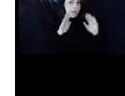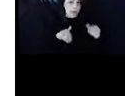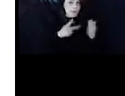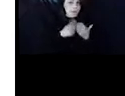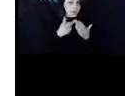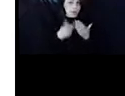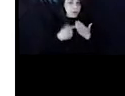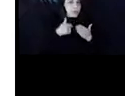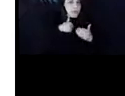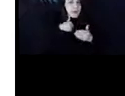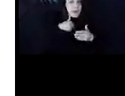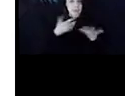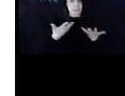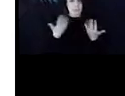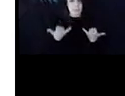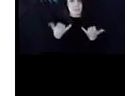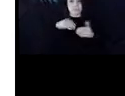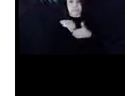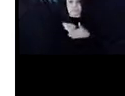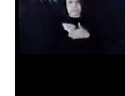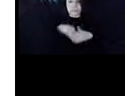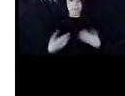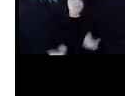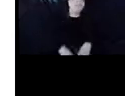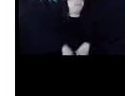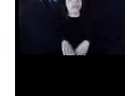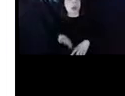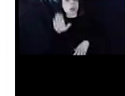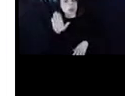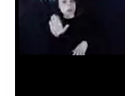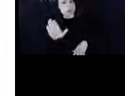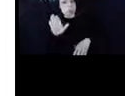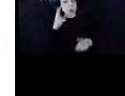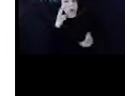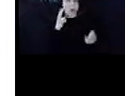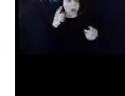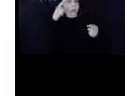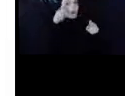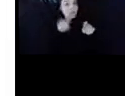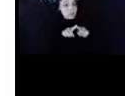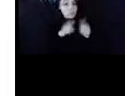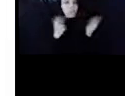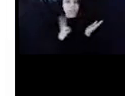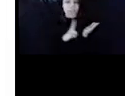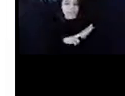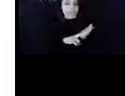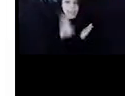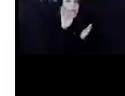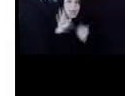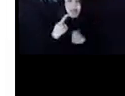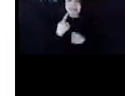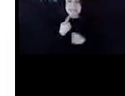in? Additionally, your occupancy agreements or lease may indicate whether it is a treatment program,